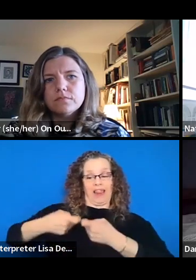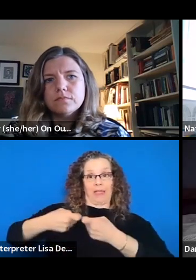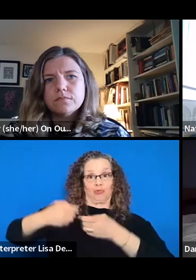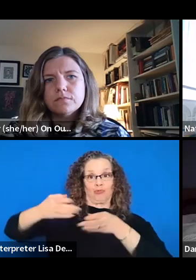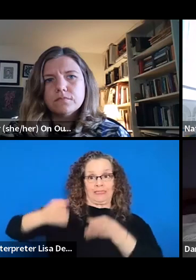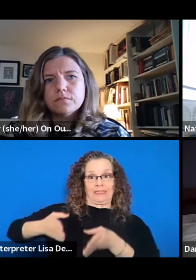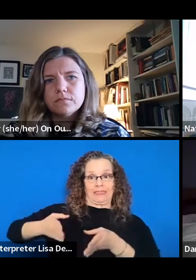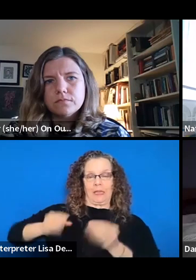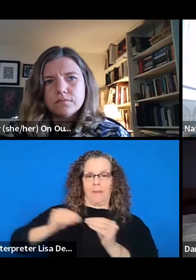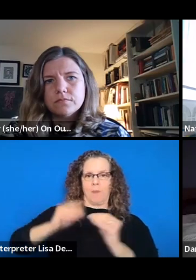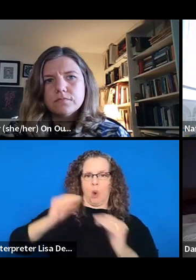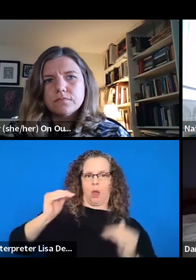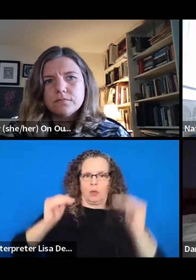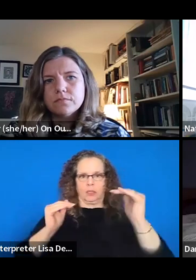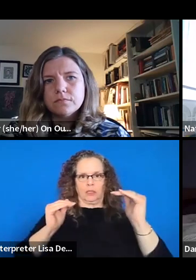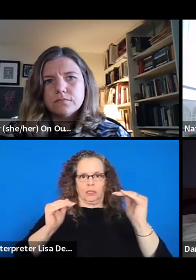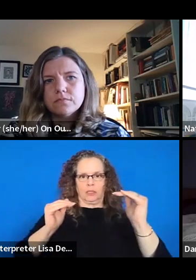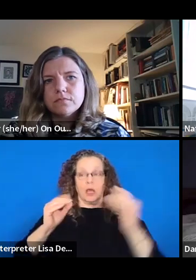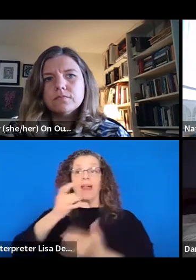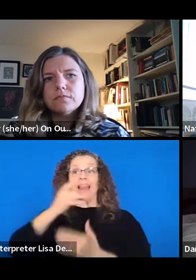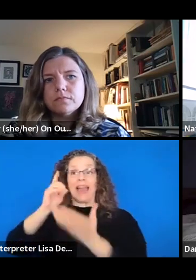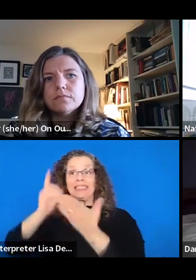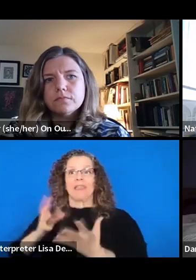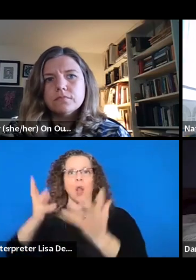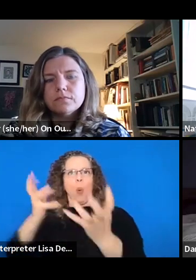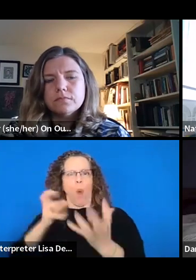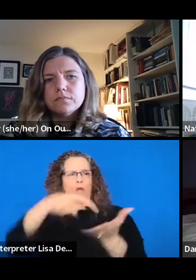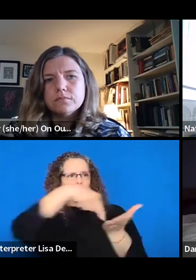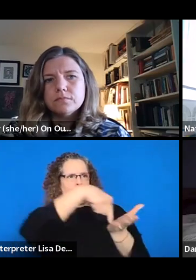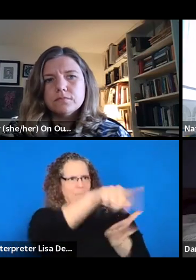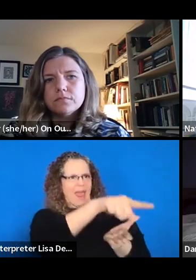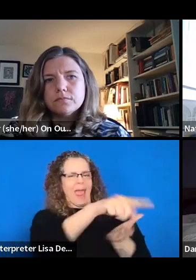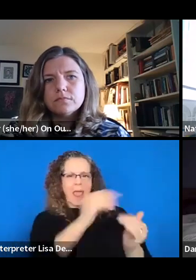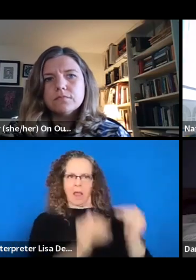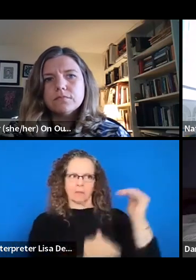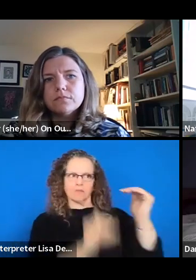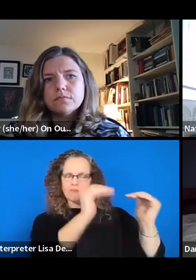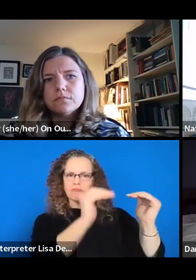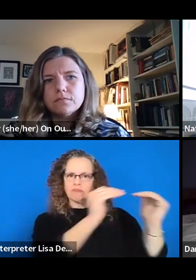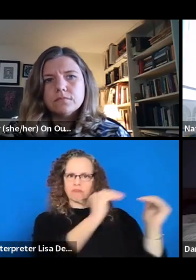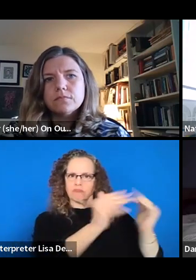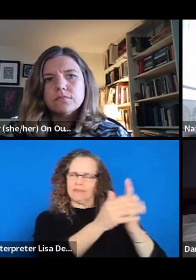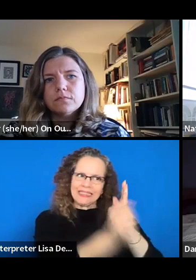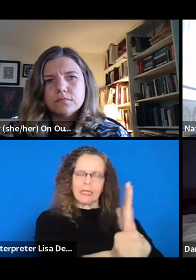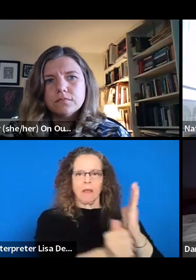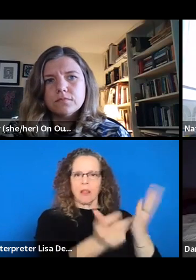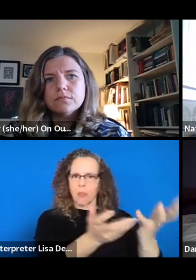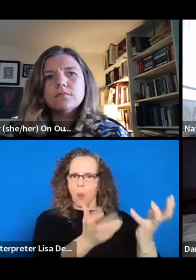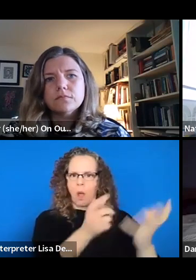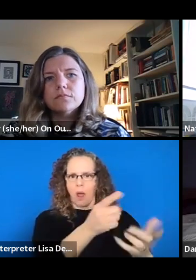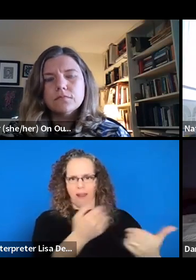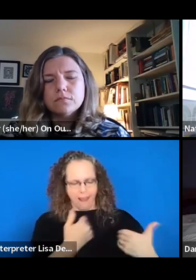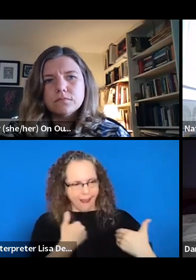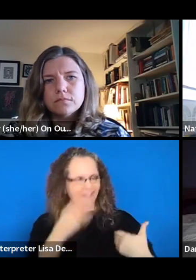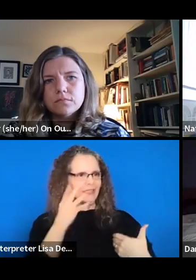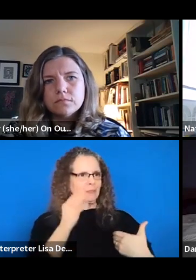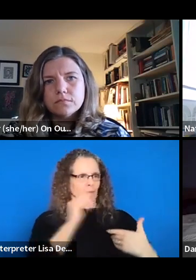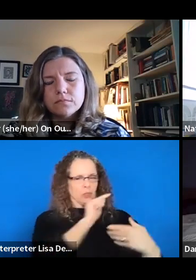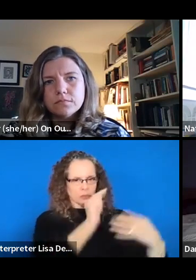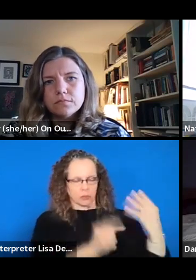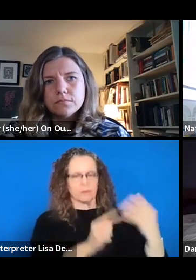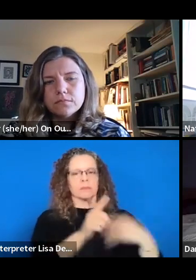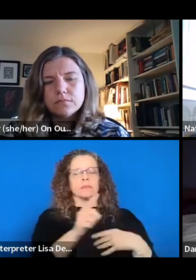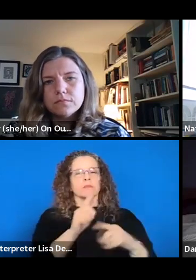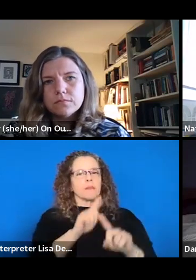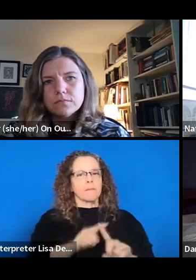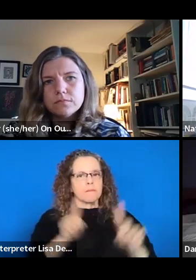lighting designer fully supports and wants to see happen, right? They want there to be like skilled labor that's well compensated. In that, in an effort for